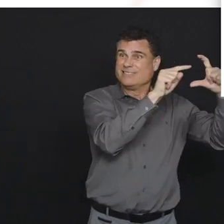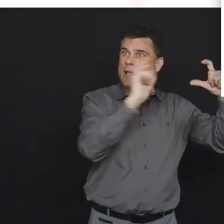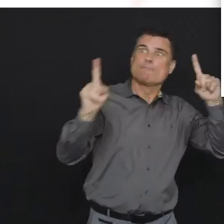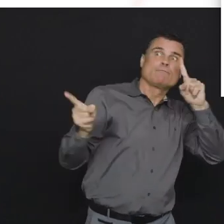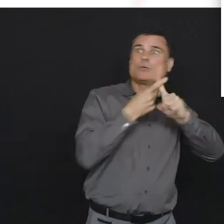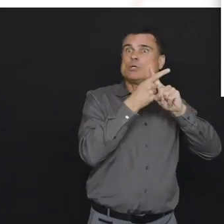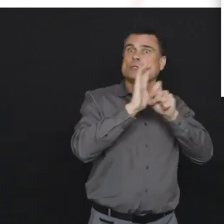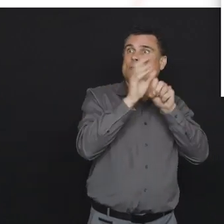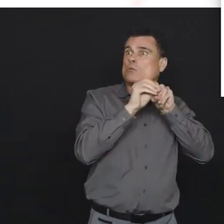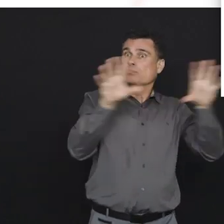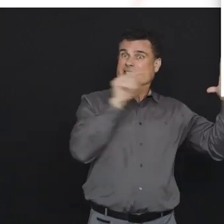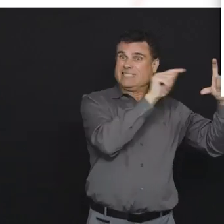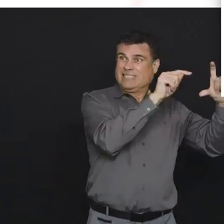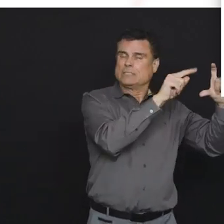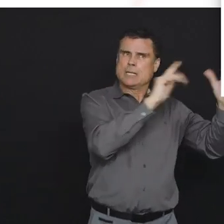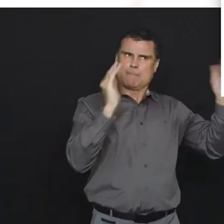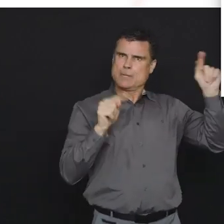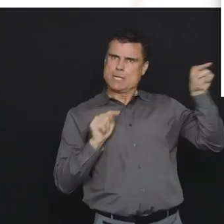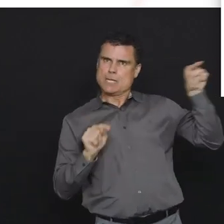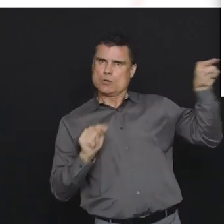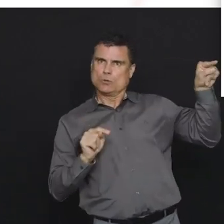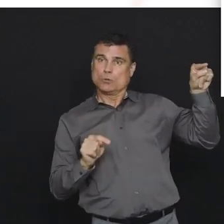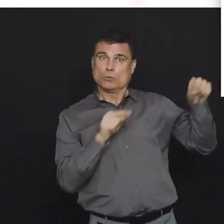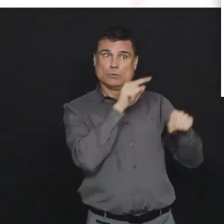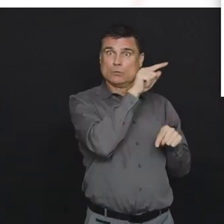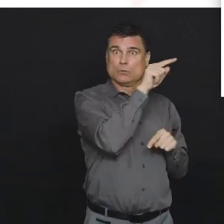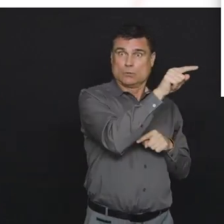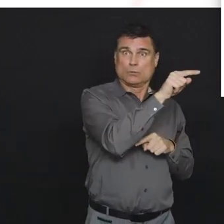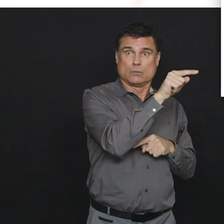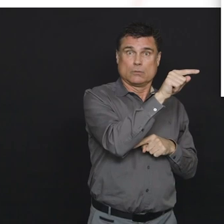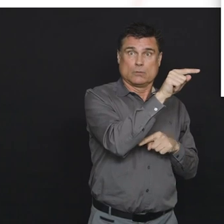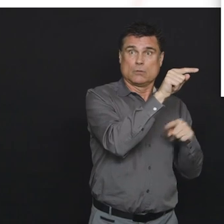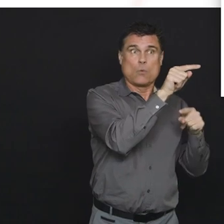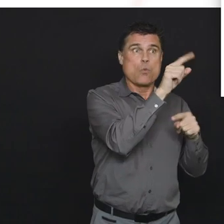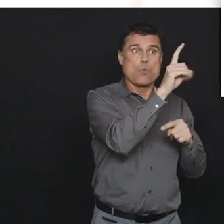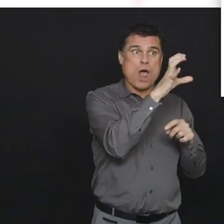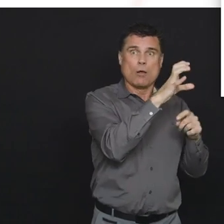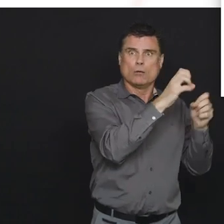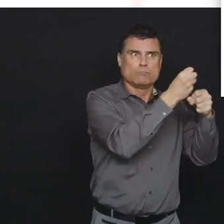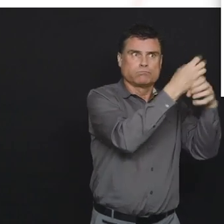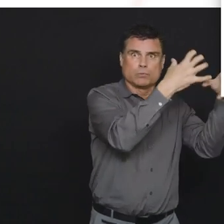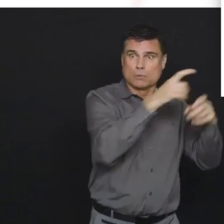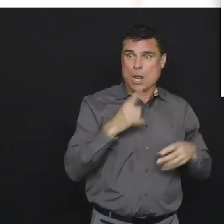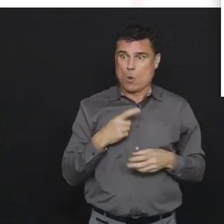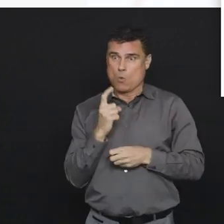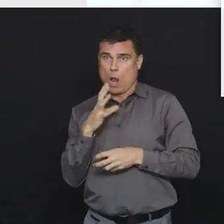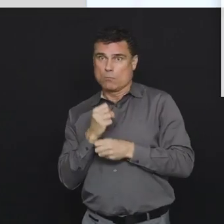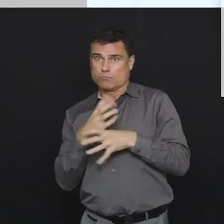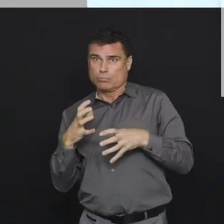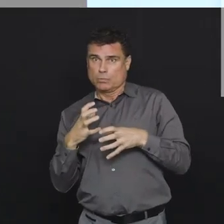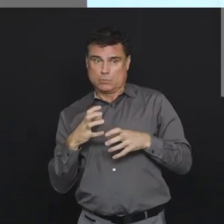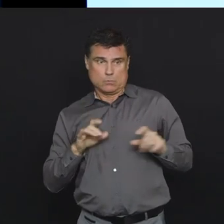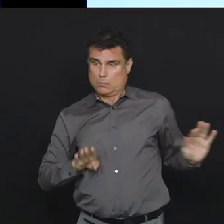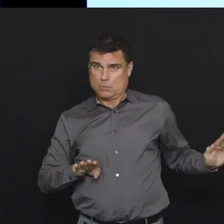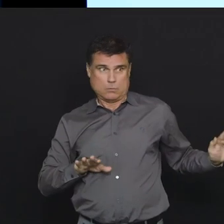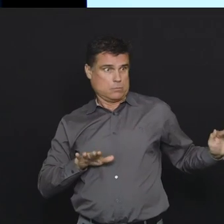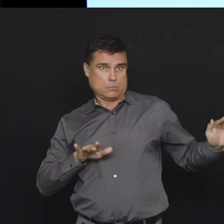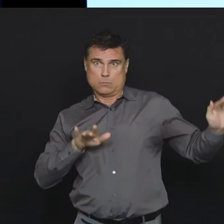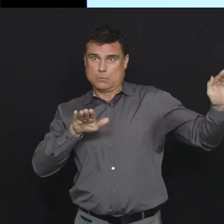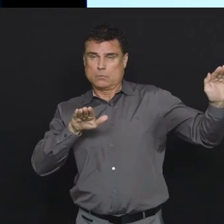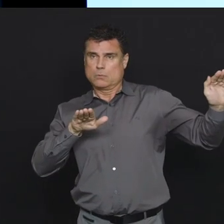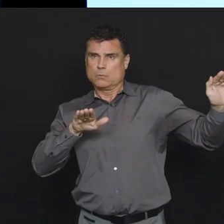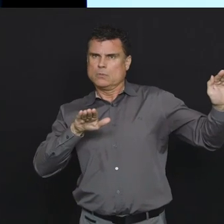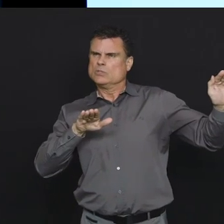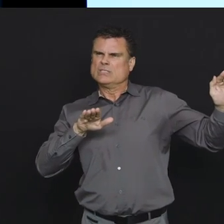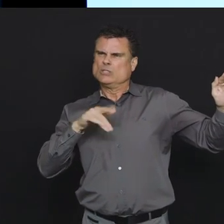in Italy and again this starts at when you've had a hundred cases in that jurisdiction. The reason